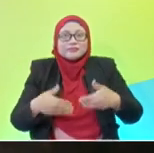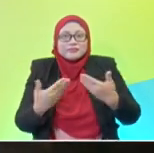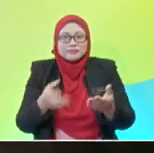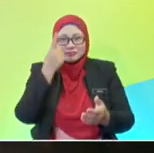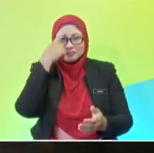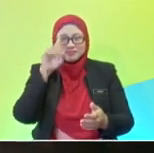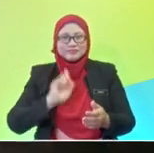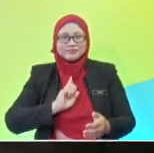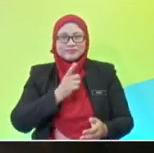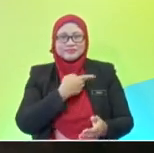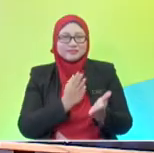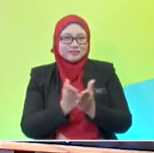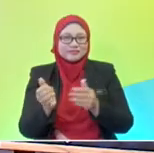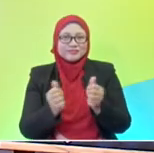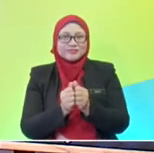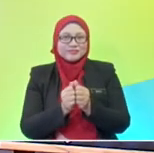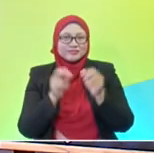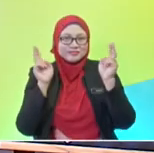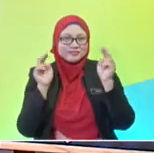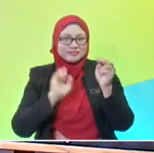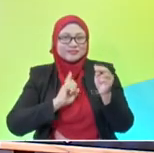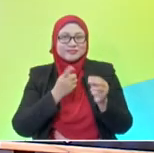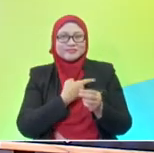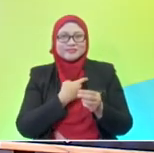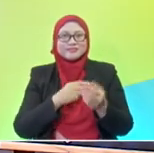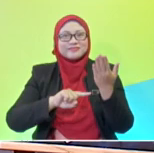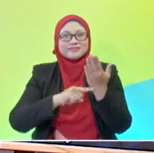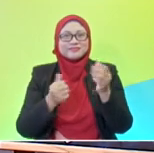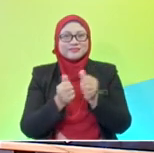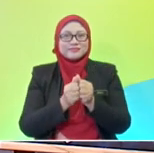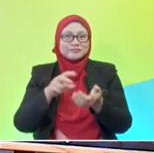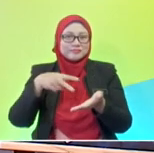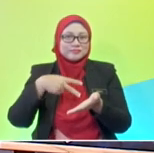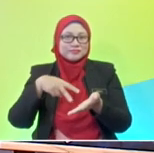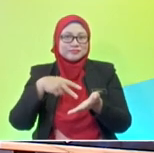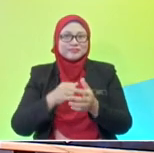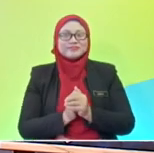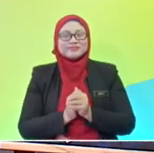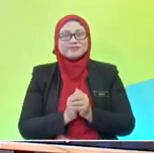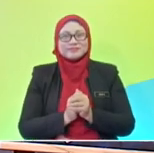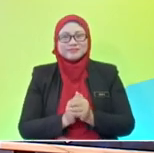right. For this segment, we're going to start off with a song. So, let's sing together. All right.